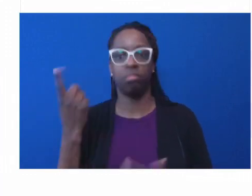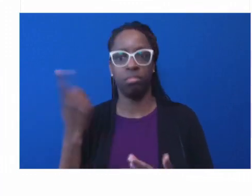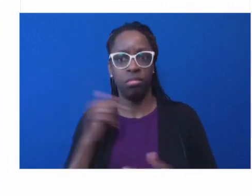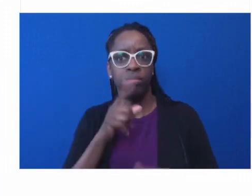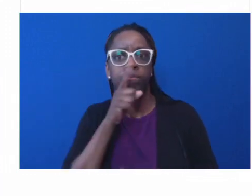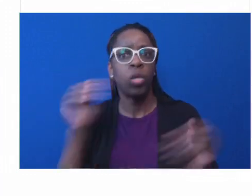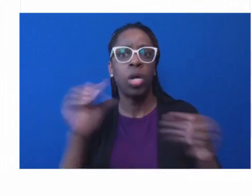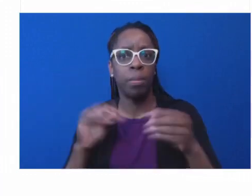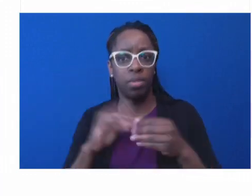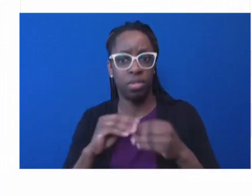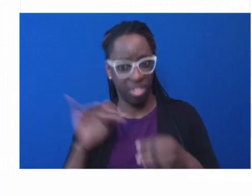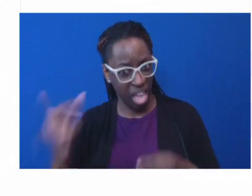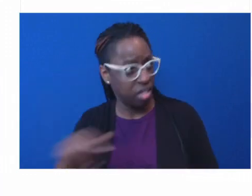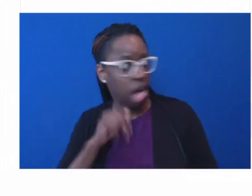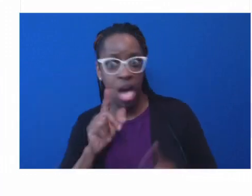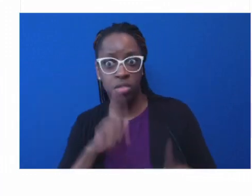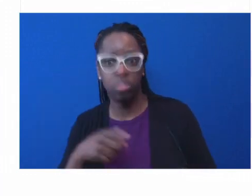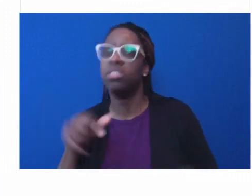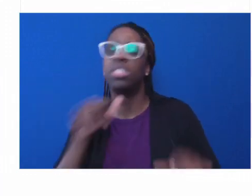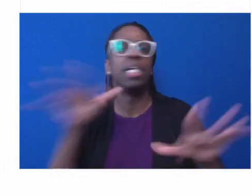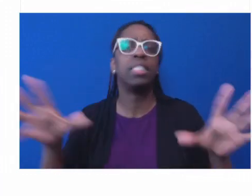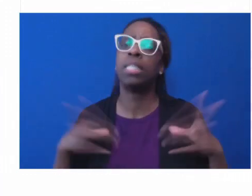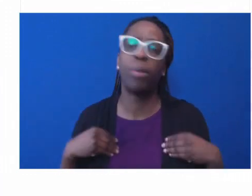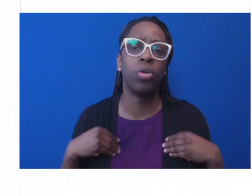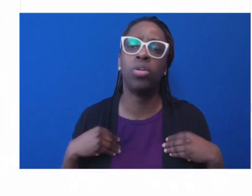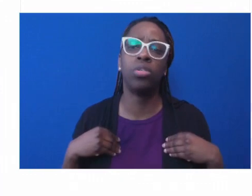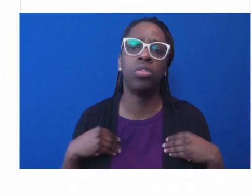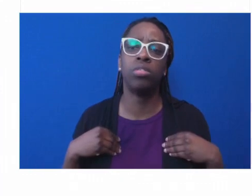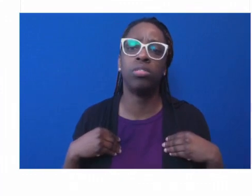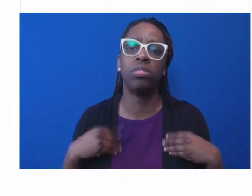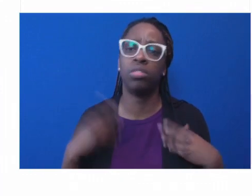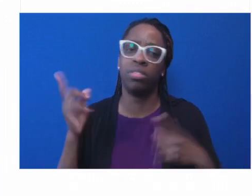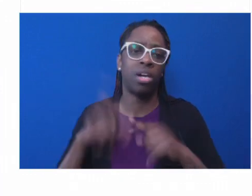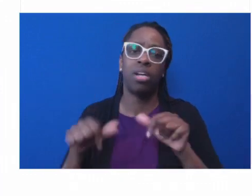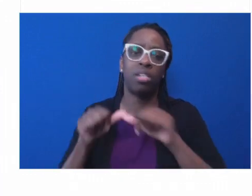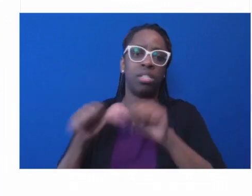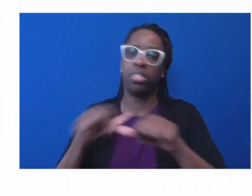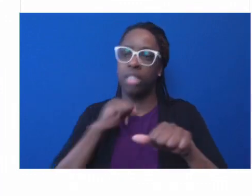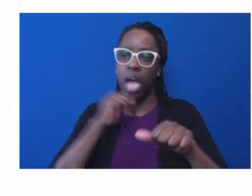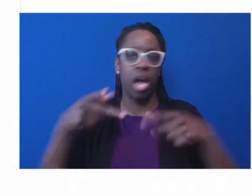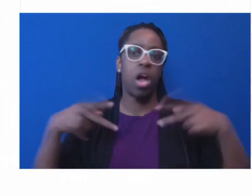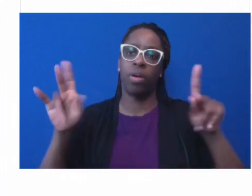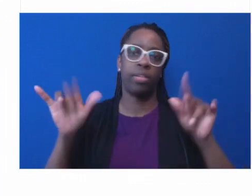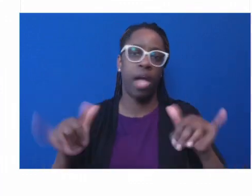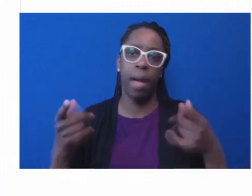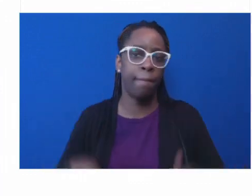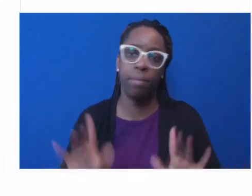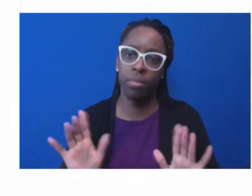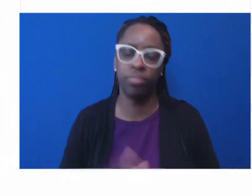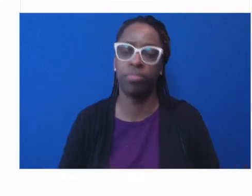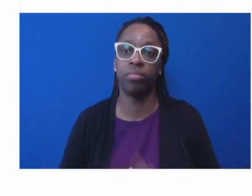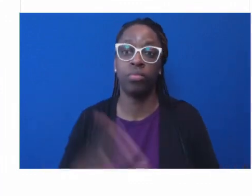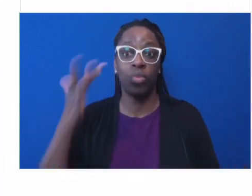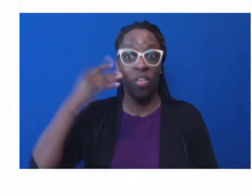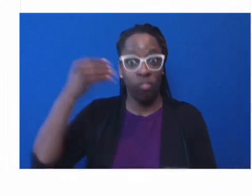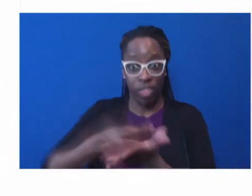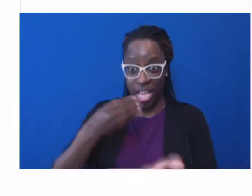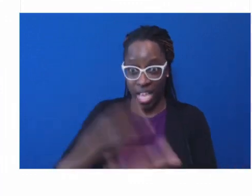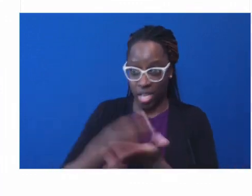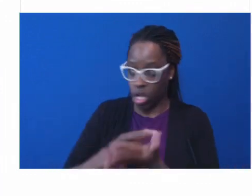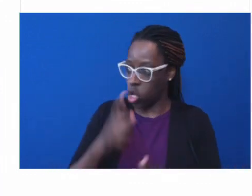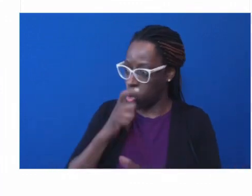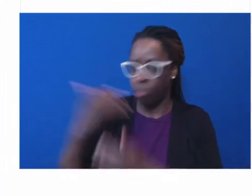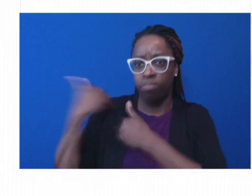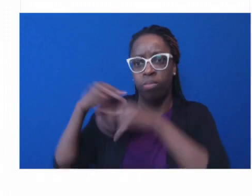how about those community benefit dollars? Who's actually monitoring how these systems are using that money to fill the very